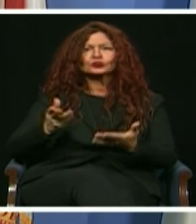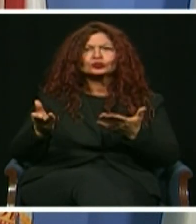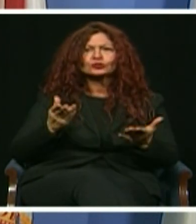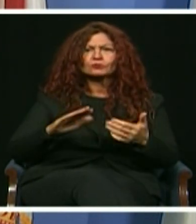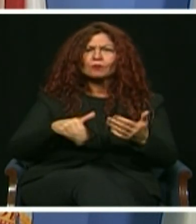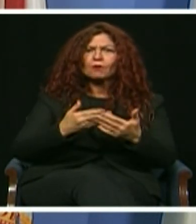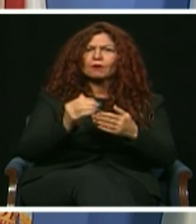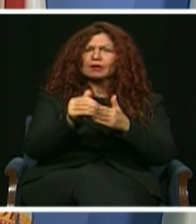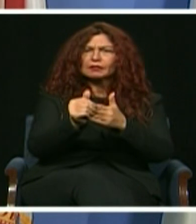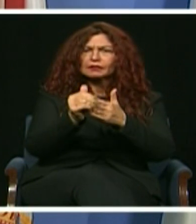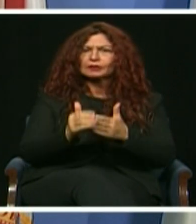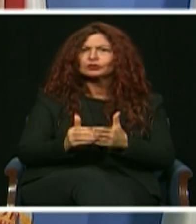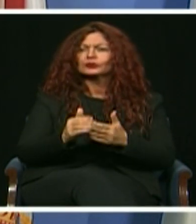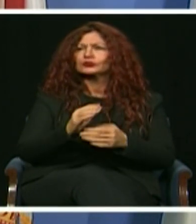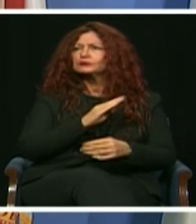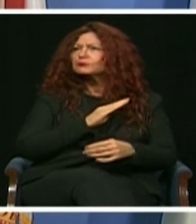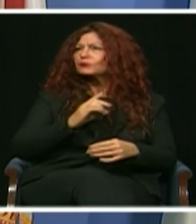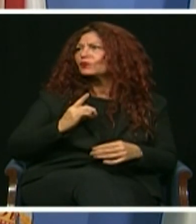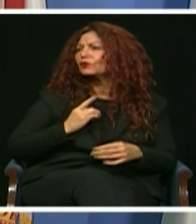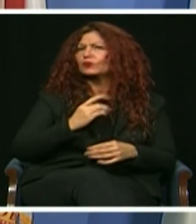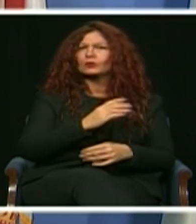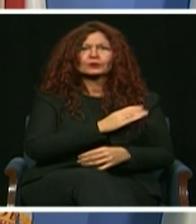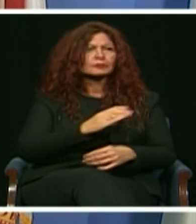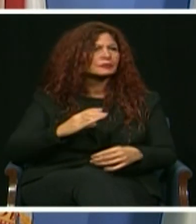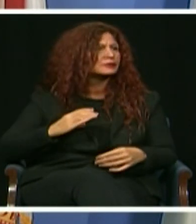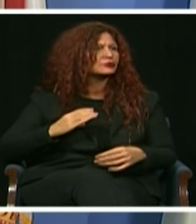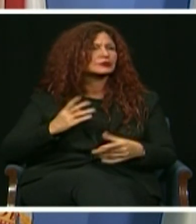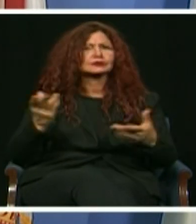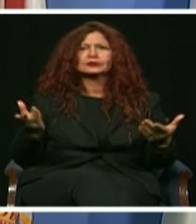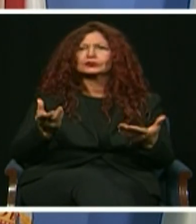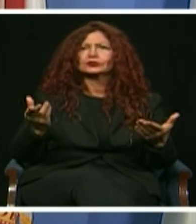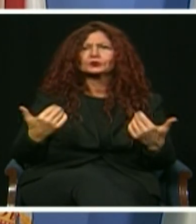up the Miami-Dade County Board of County Commissioners.